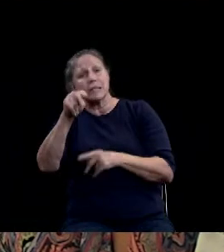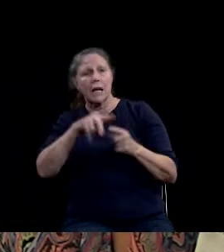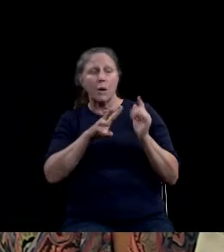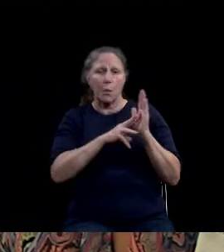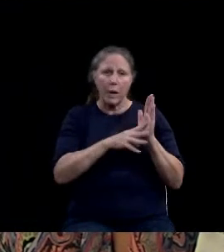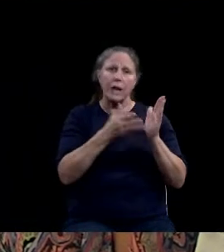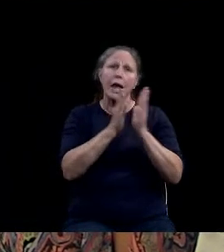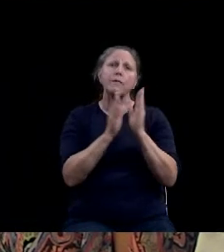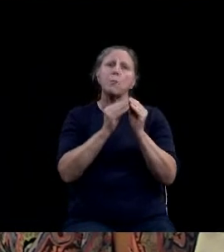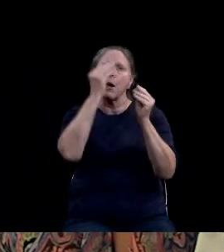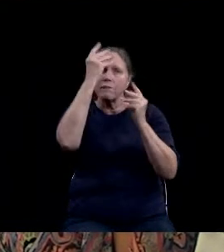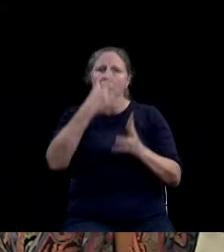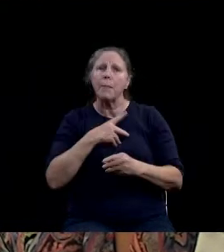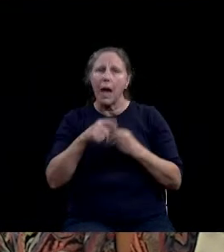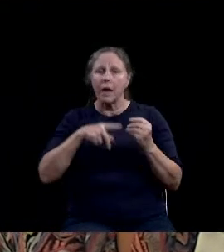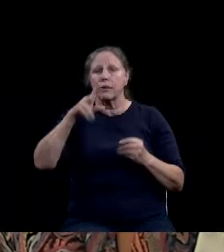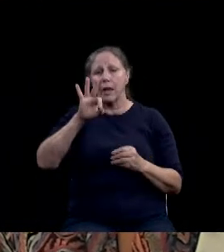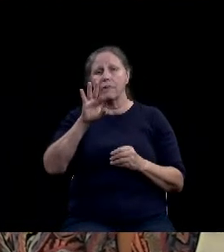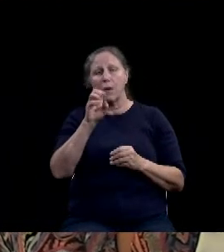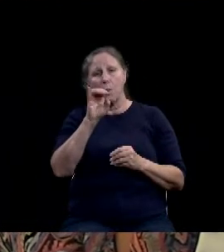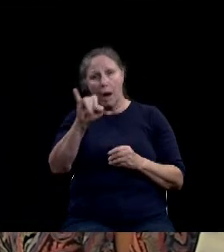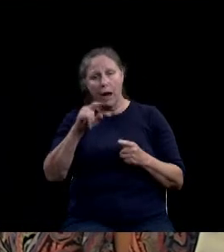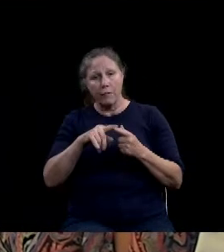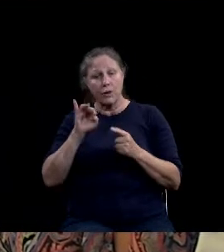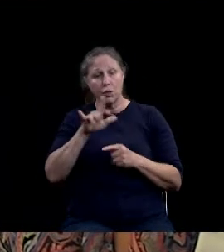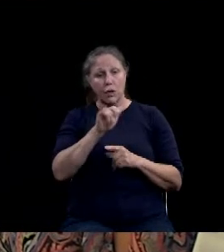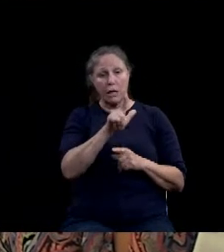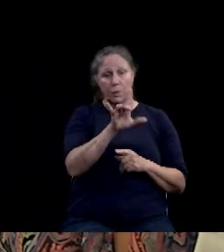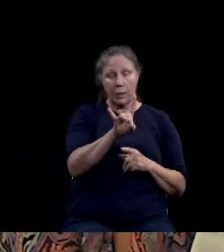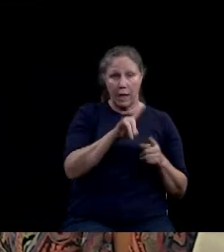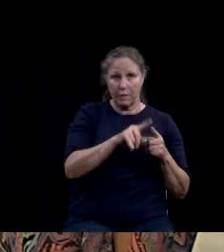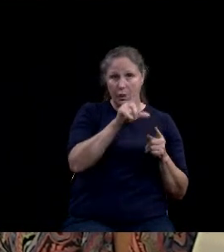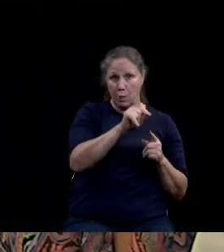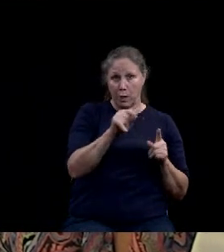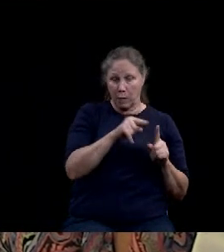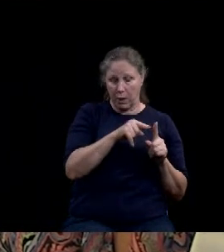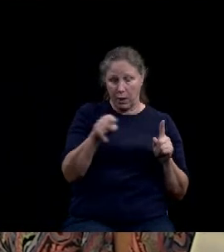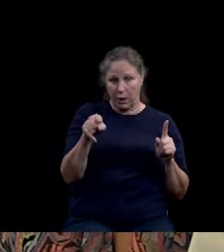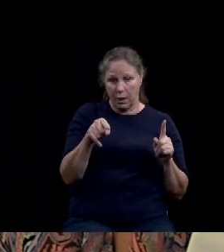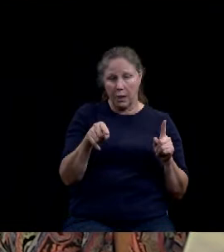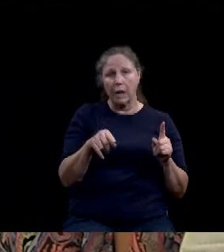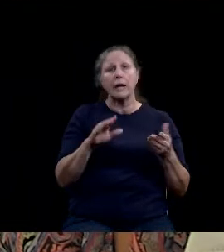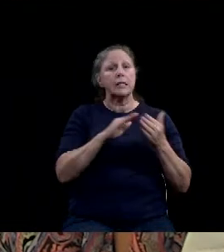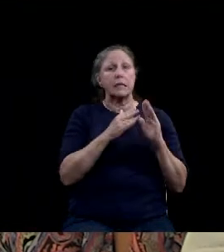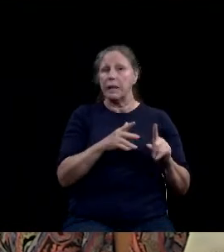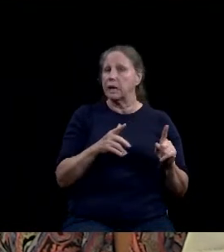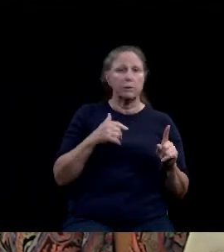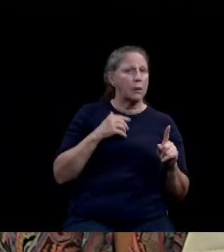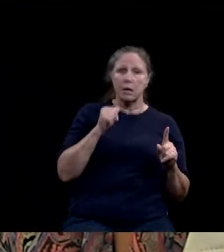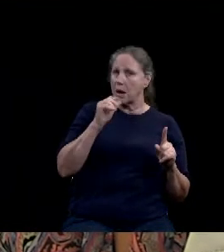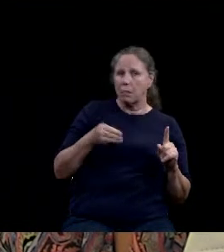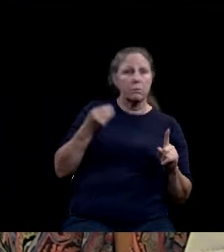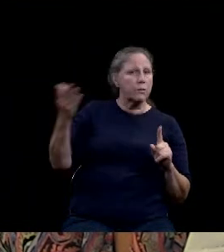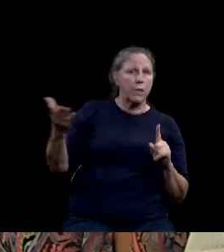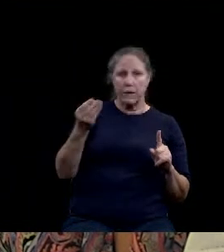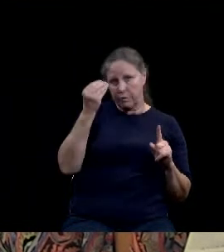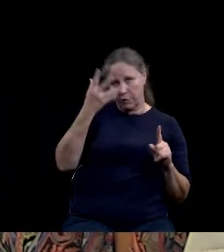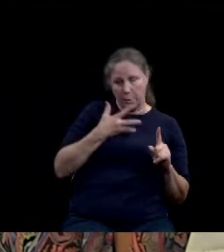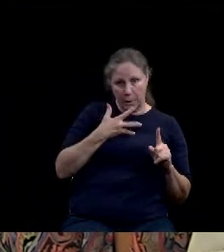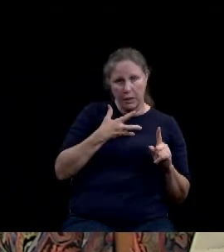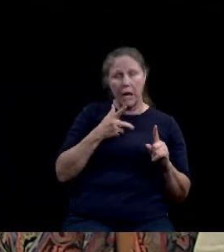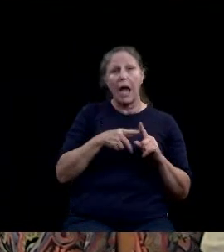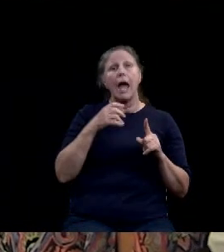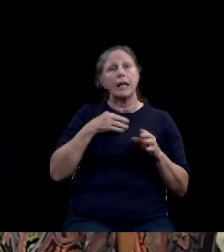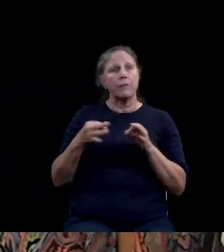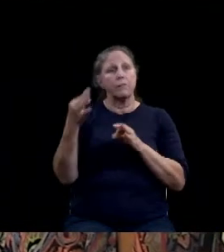as of July 28th of 2020. The city has denied our request for the records and has forwarded our request to the Attorney General Office for clarification